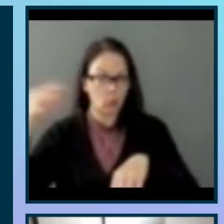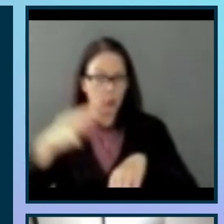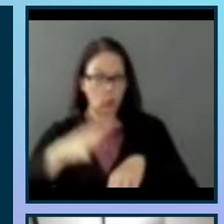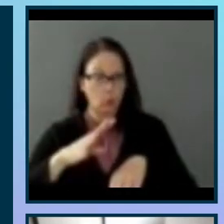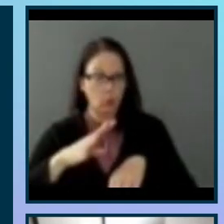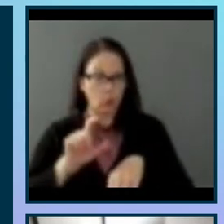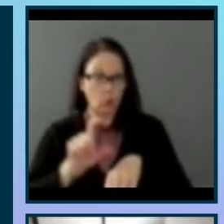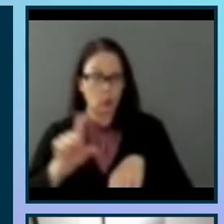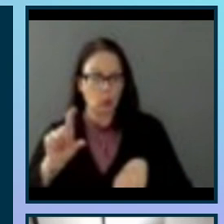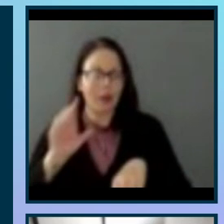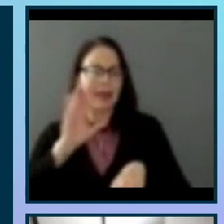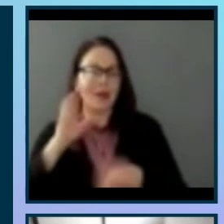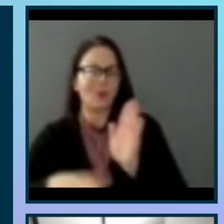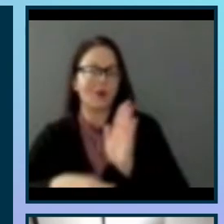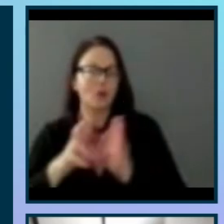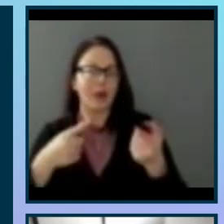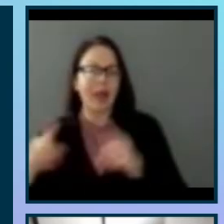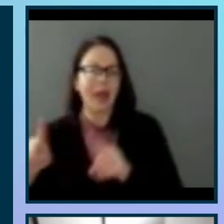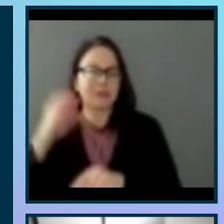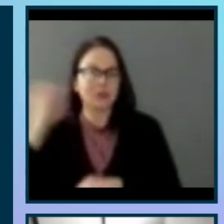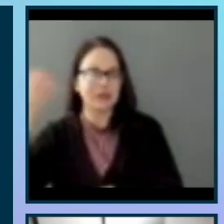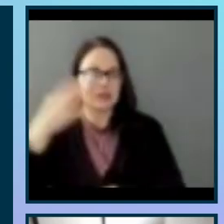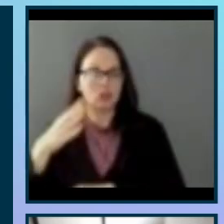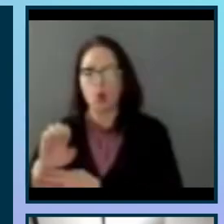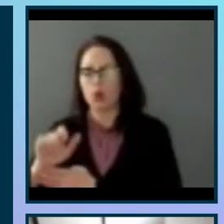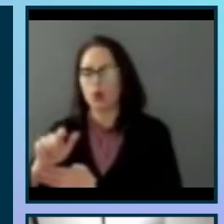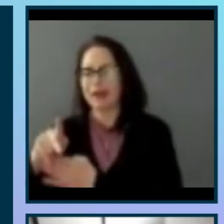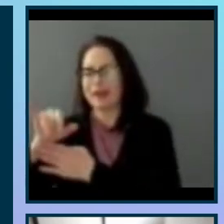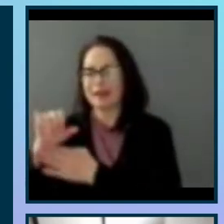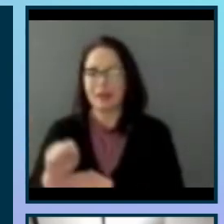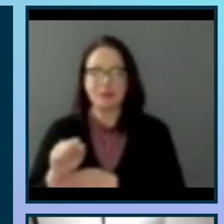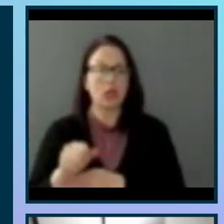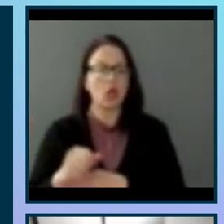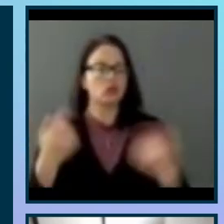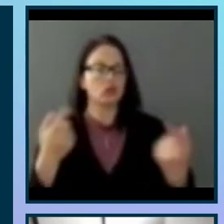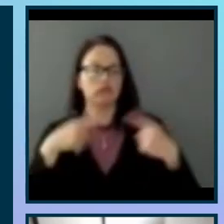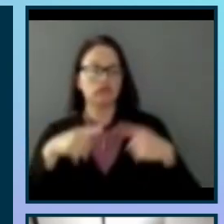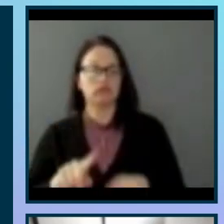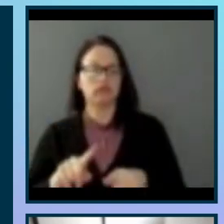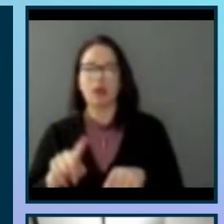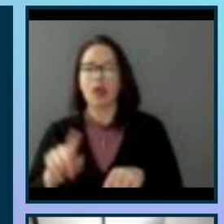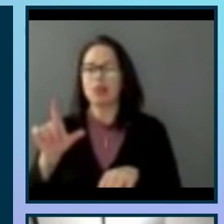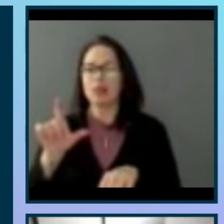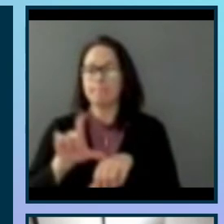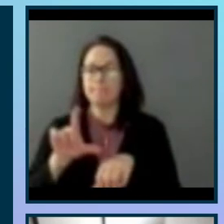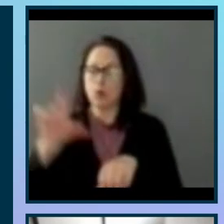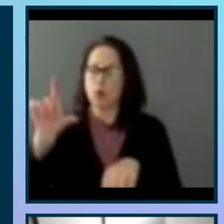with a solar eclipse. So during the solar eclipse, the moon moves between the sun and the earth,